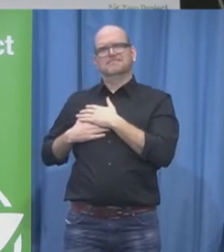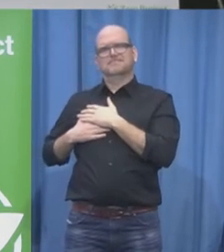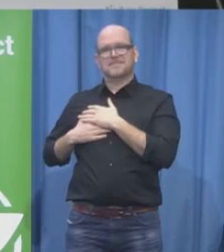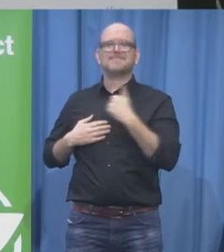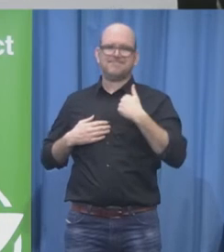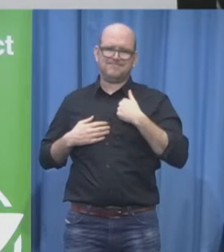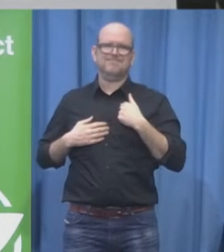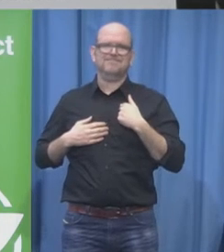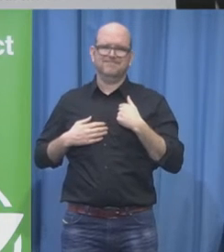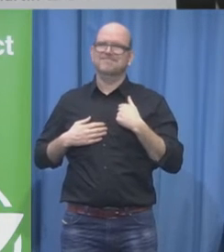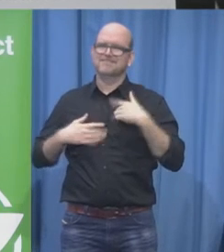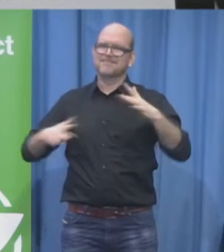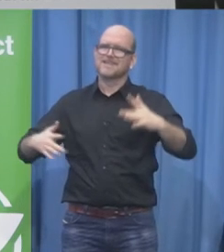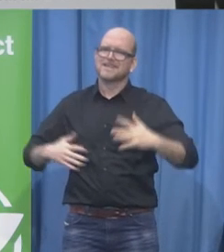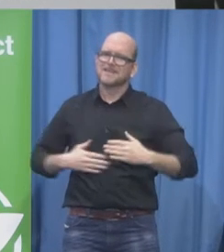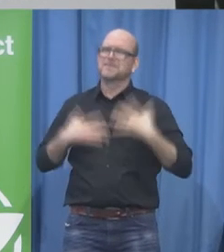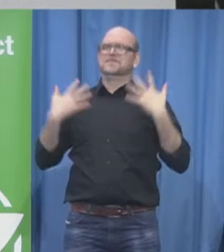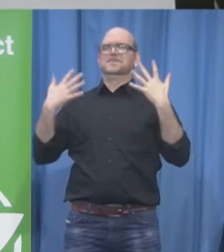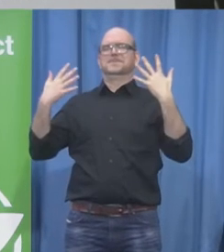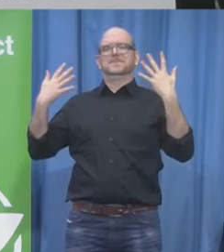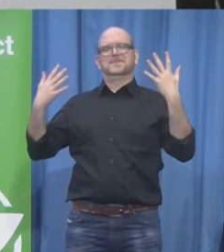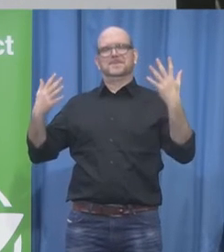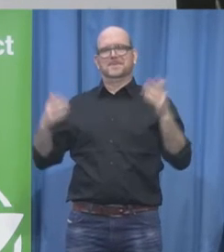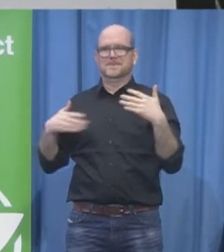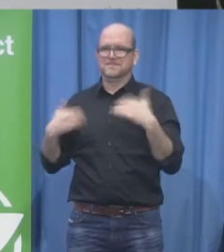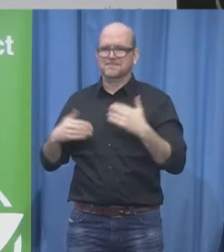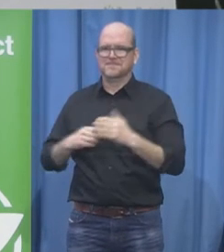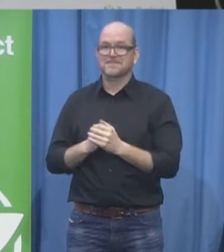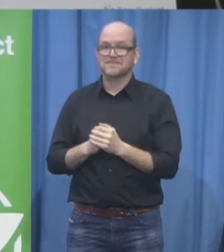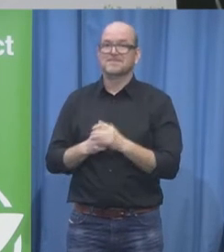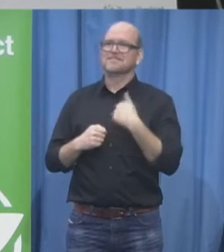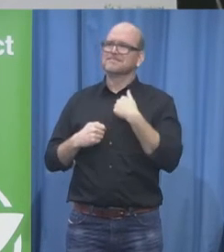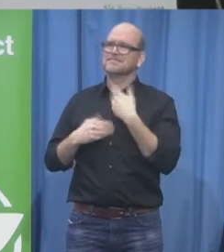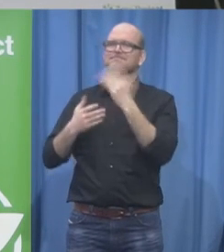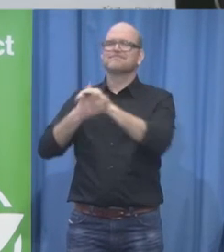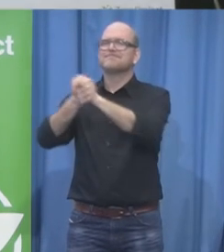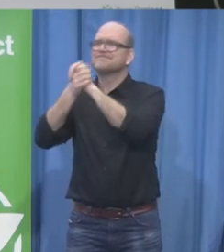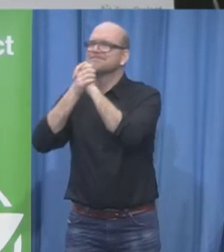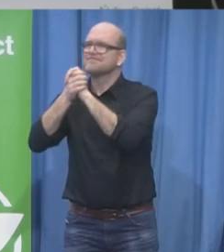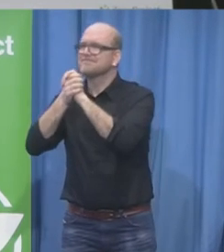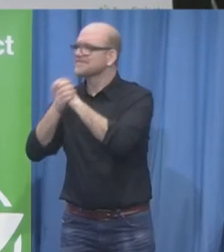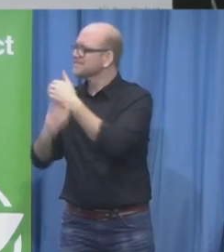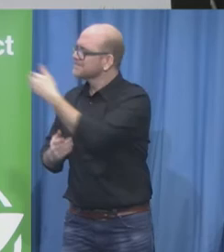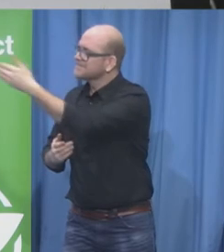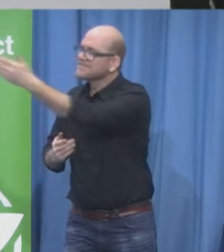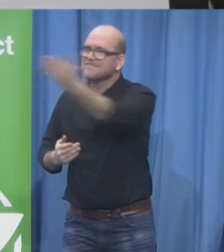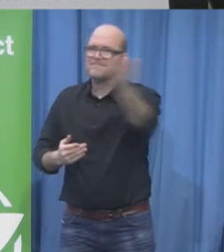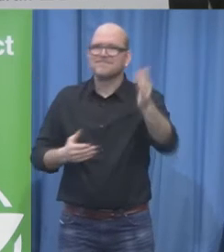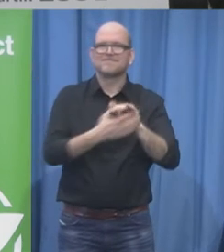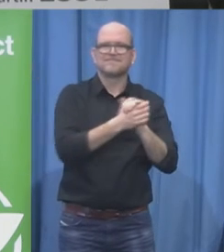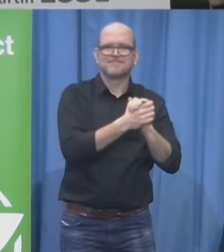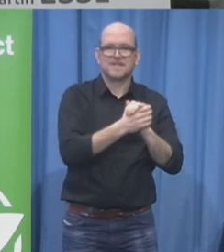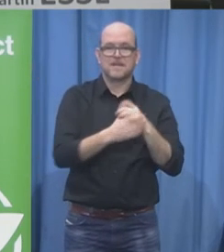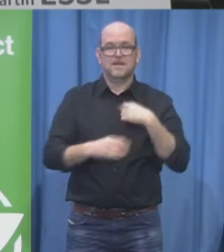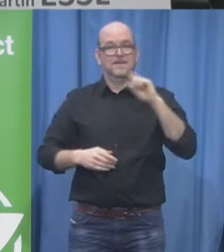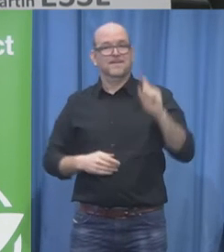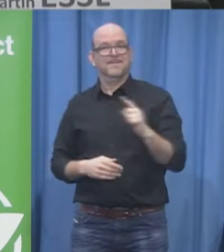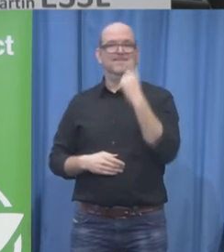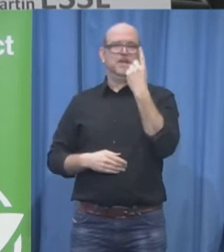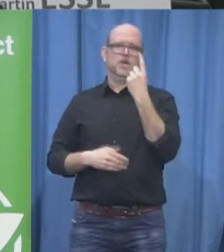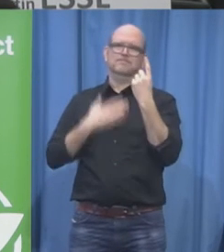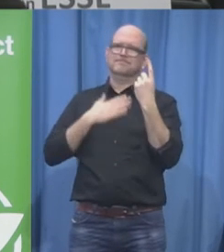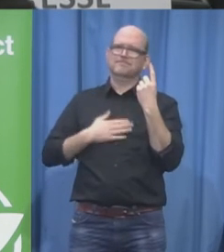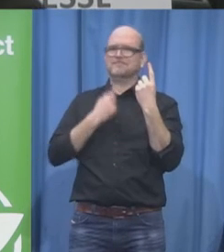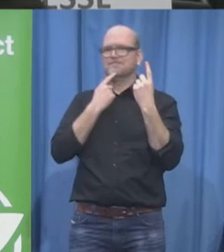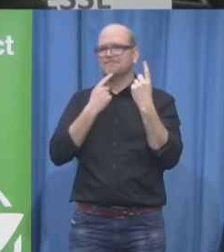to all of you but before I give you some words personally I